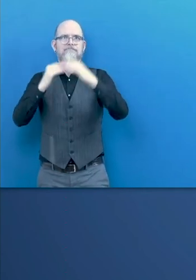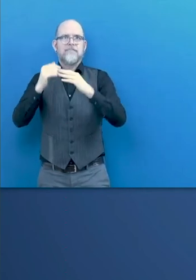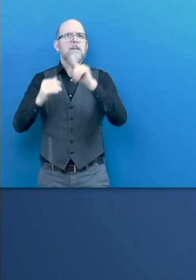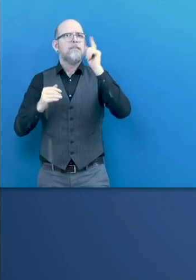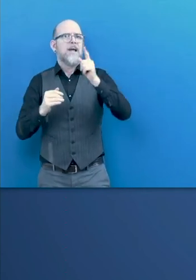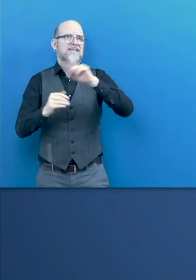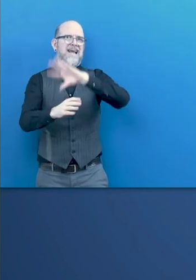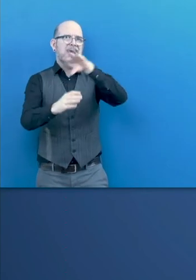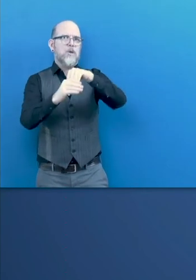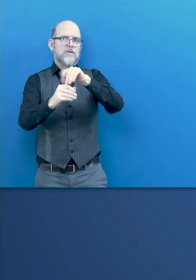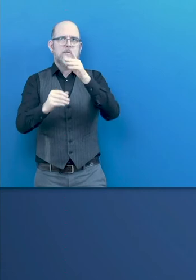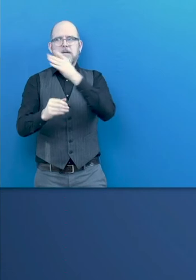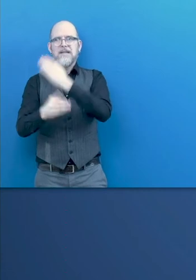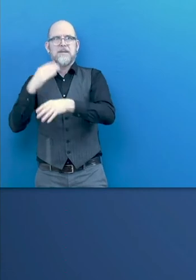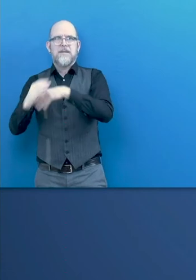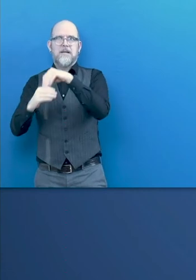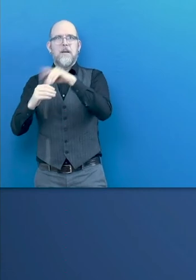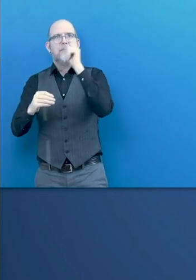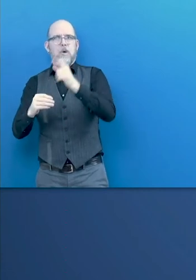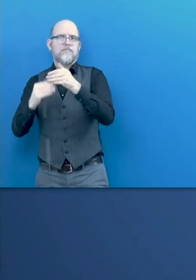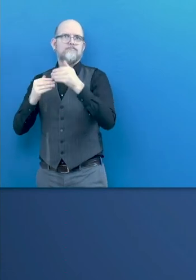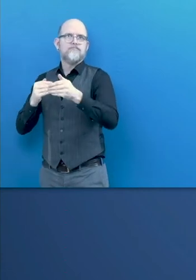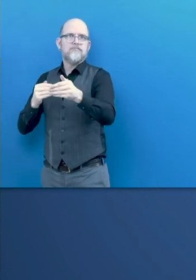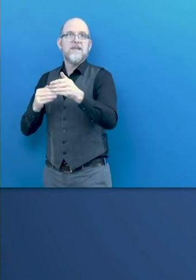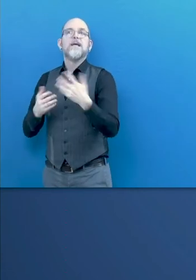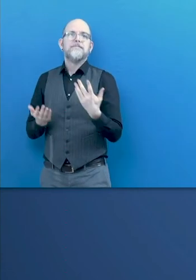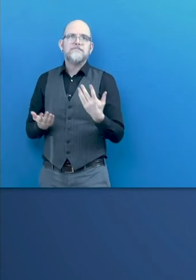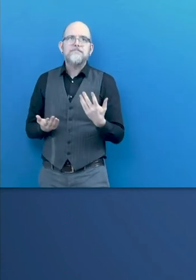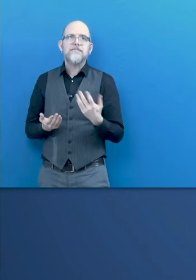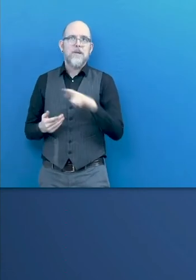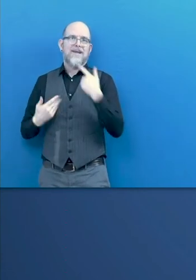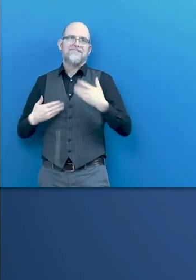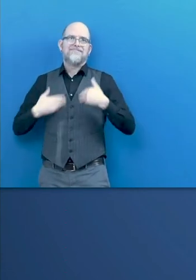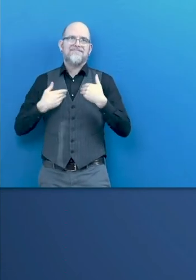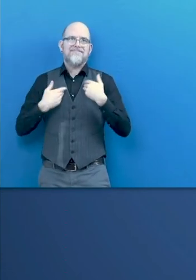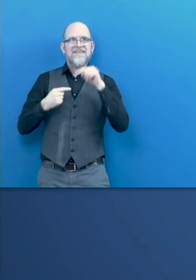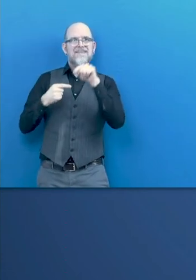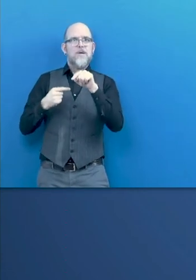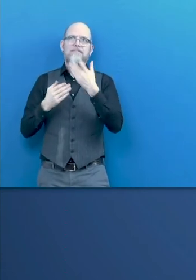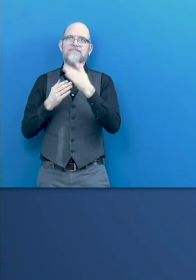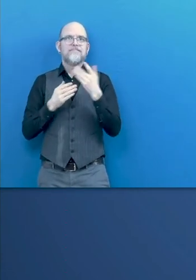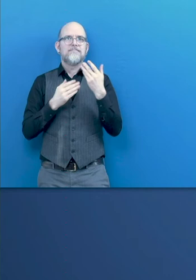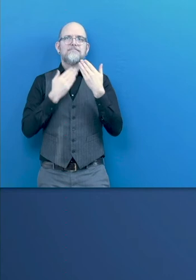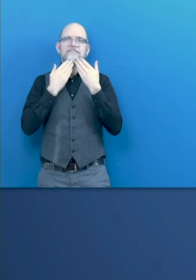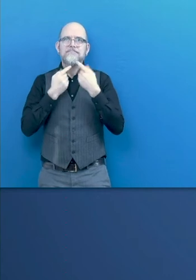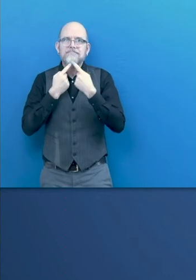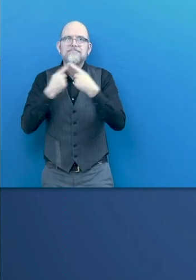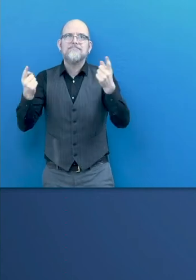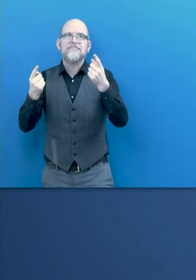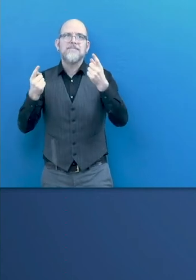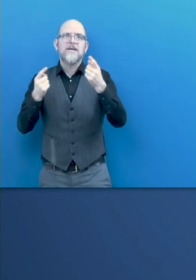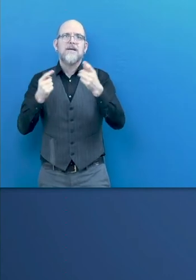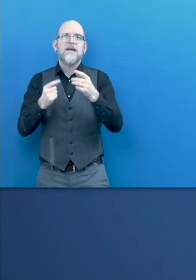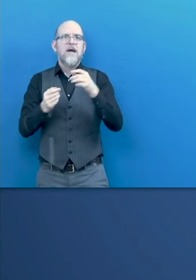of people with disabilities and I therefore welcome the specific recommendations directed to them in the